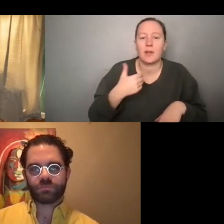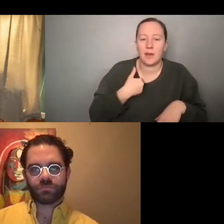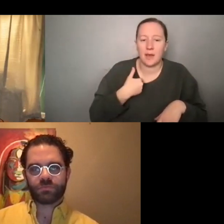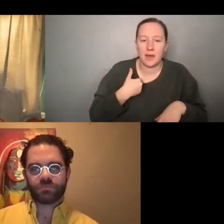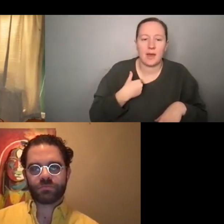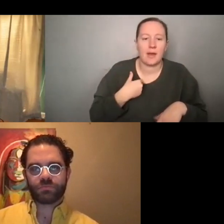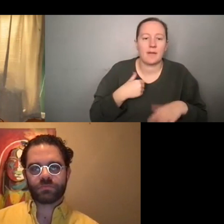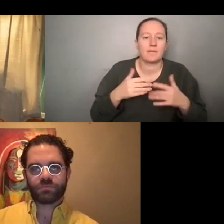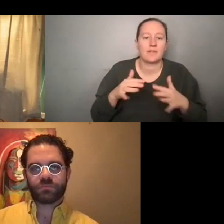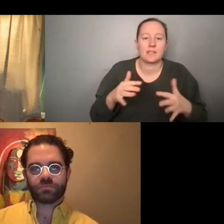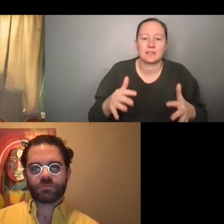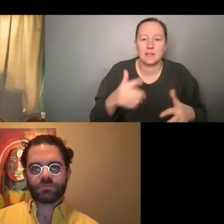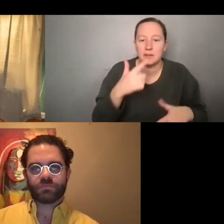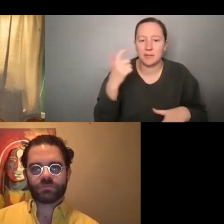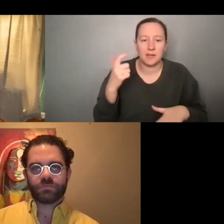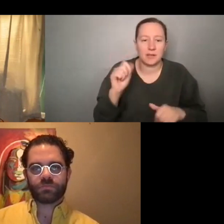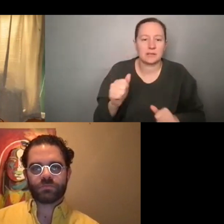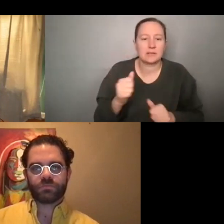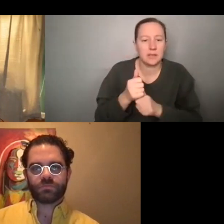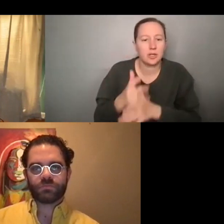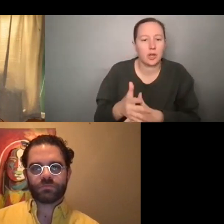stuff like that, because it could make them